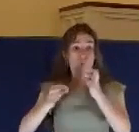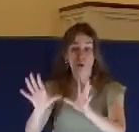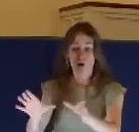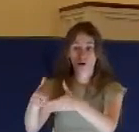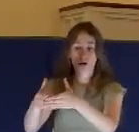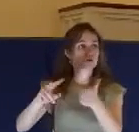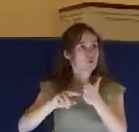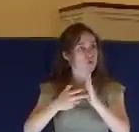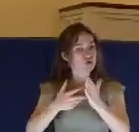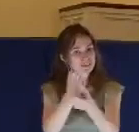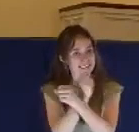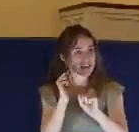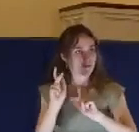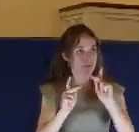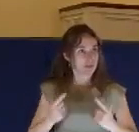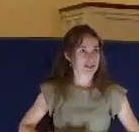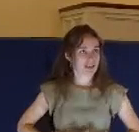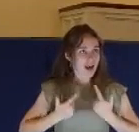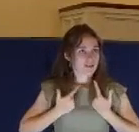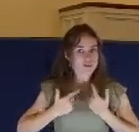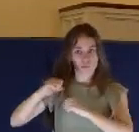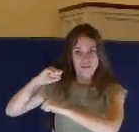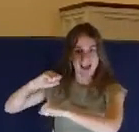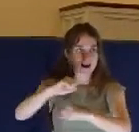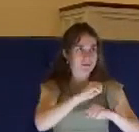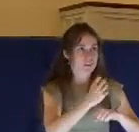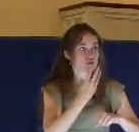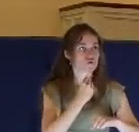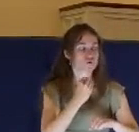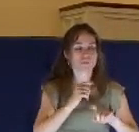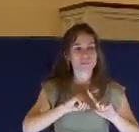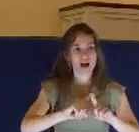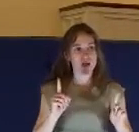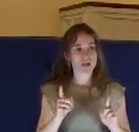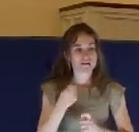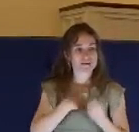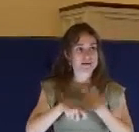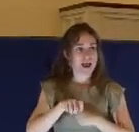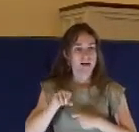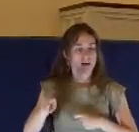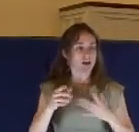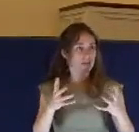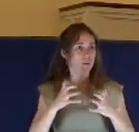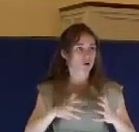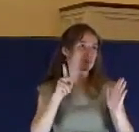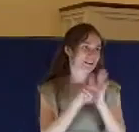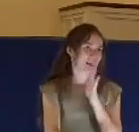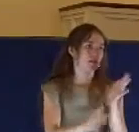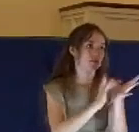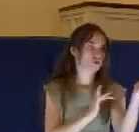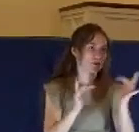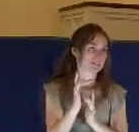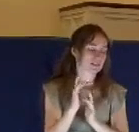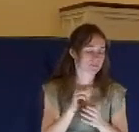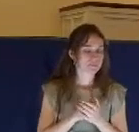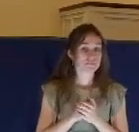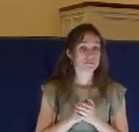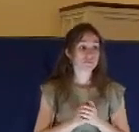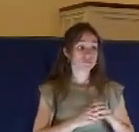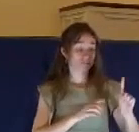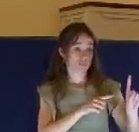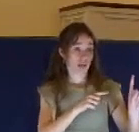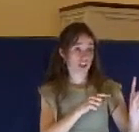Christ. That's why they're assembled together. They want to put them to death. And again, this trial was conducted early in the morning. The law